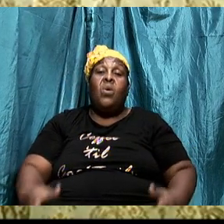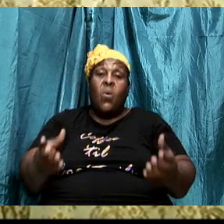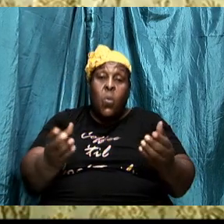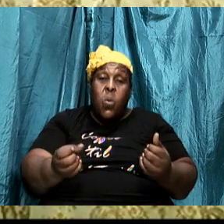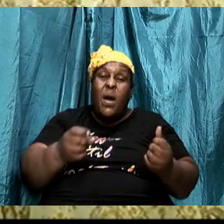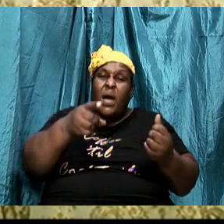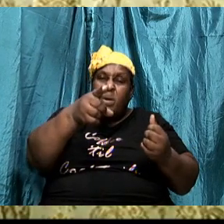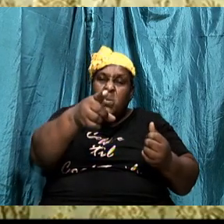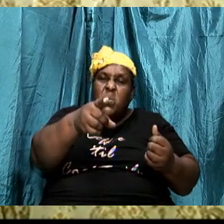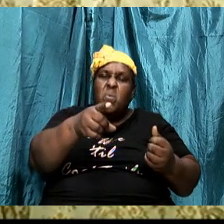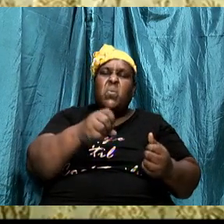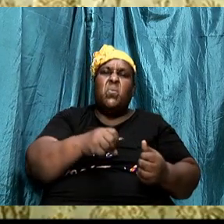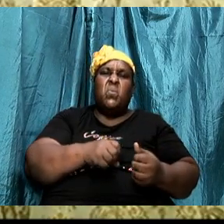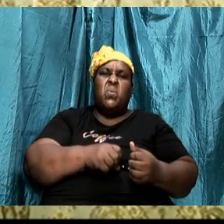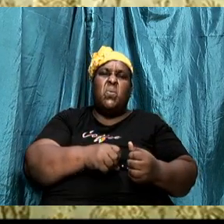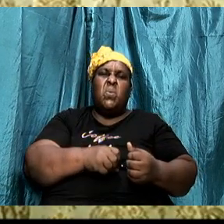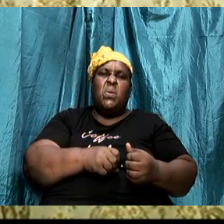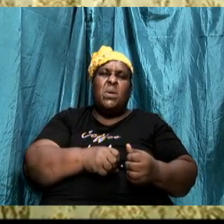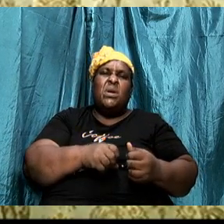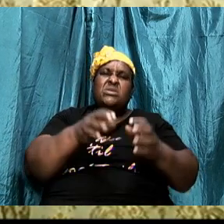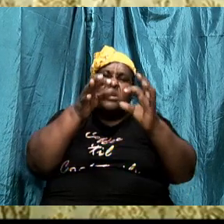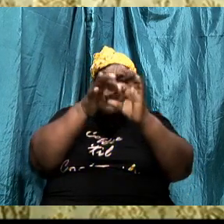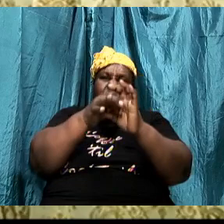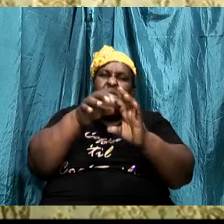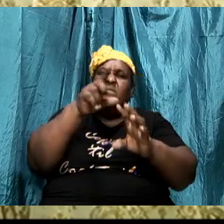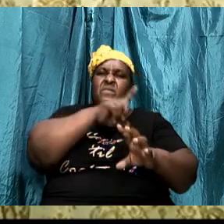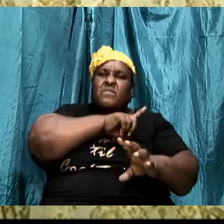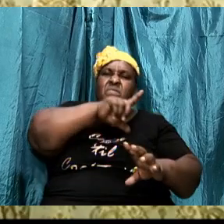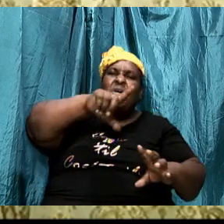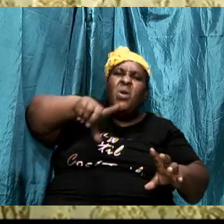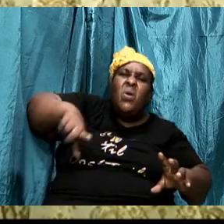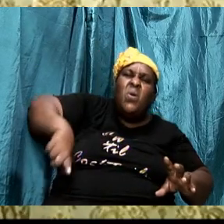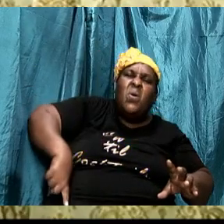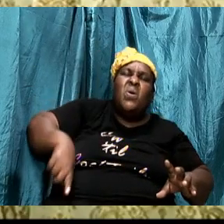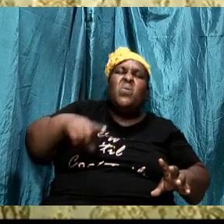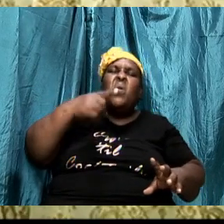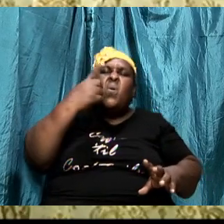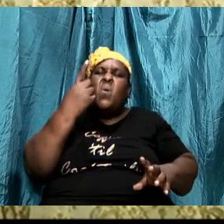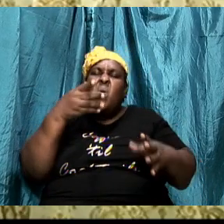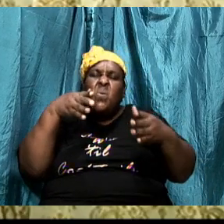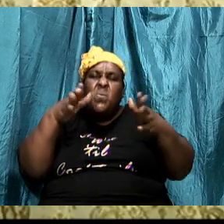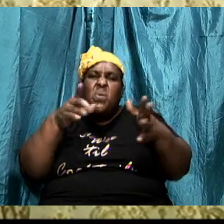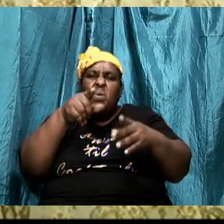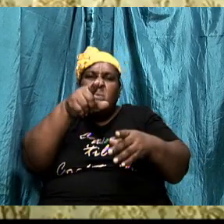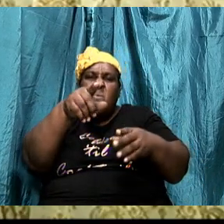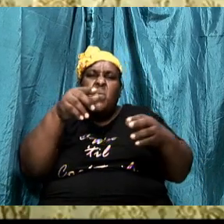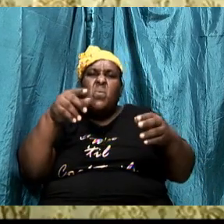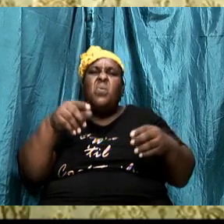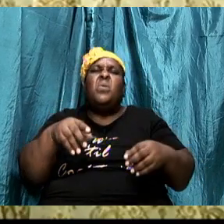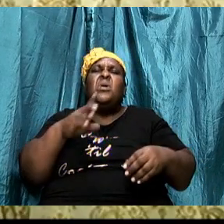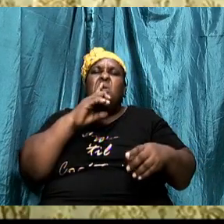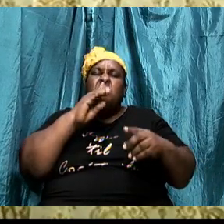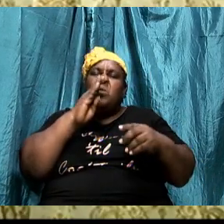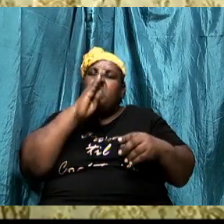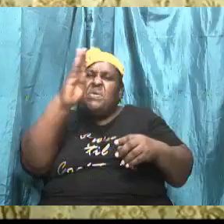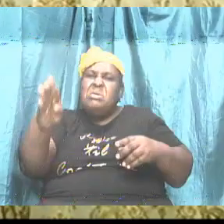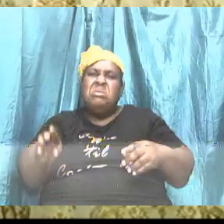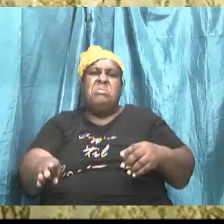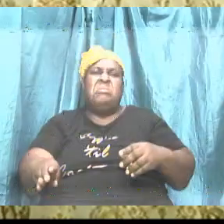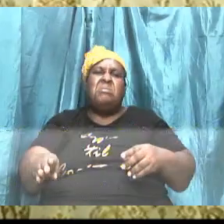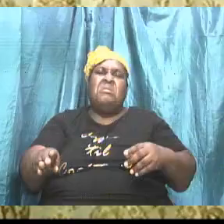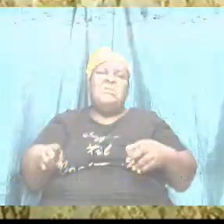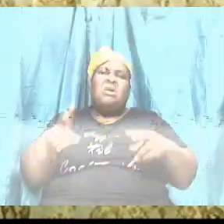know that it is of the Lord. The only way you're going to overcome is by drawing your